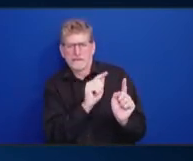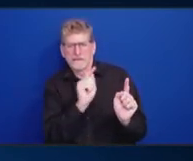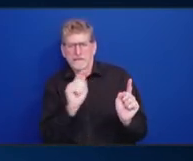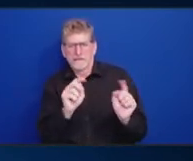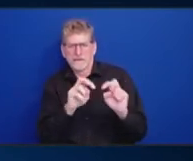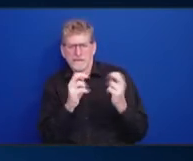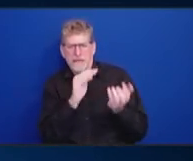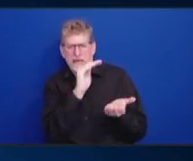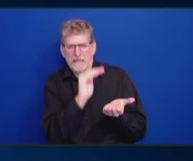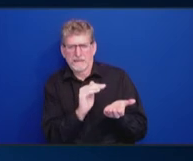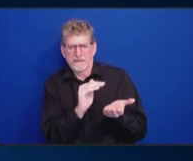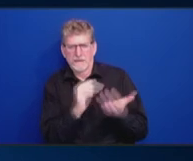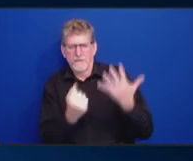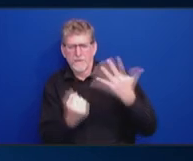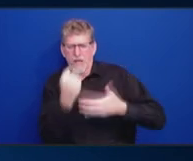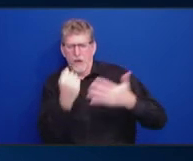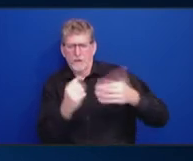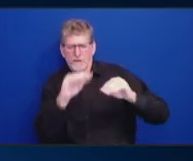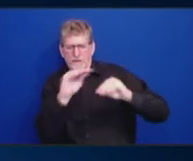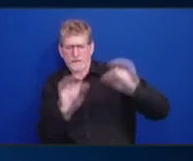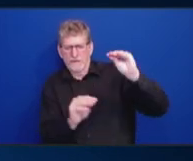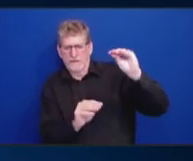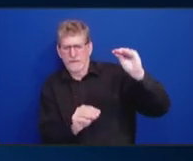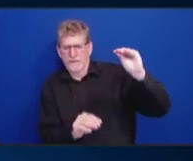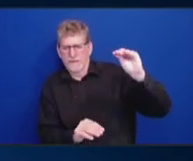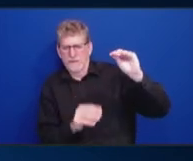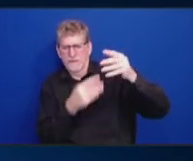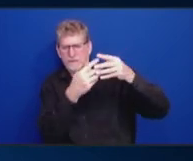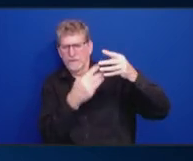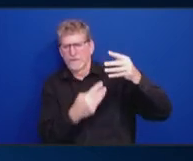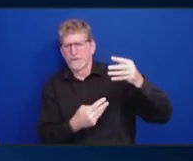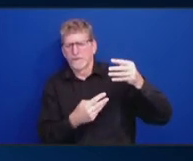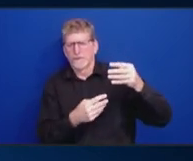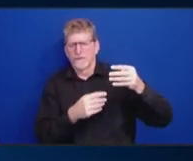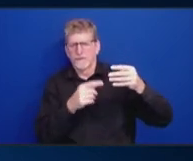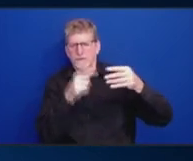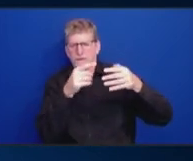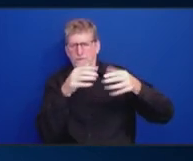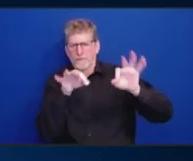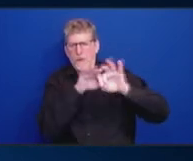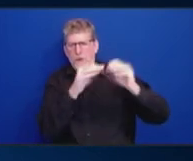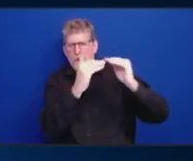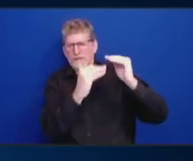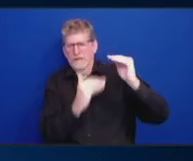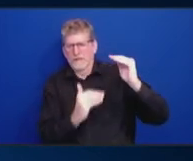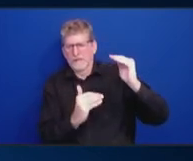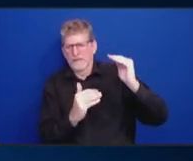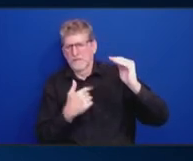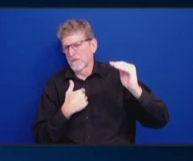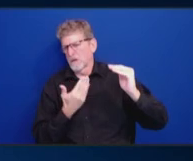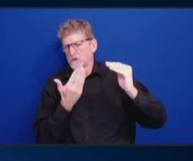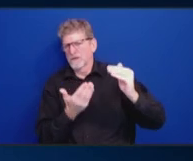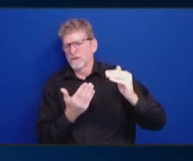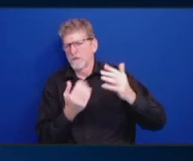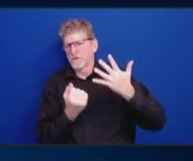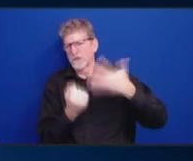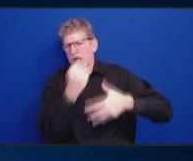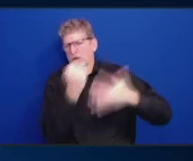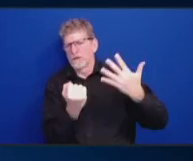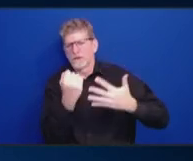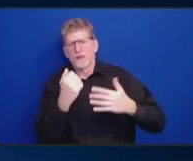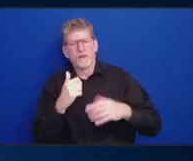and where we can move. My one recommendation would be, just to put it out from my experience in the past, is